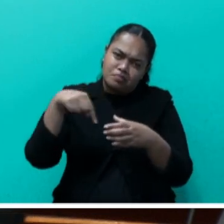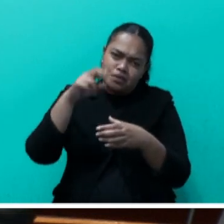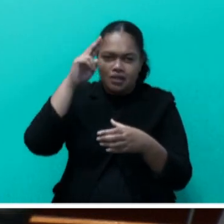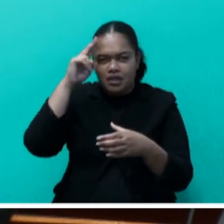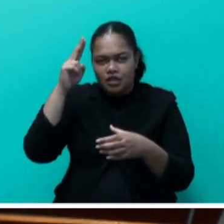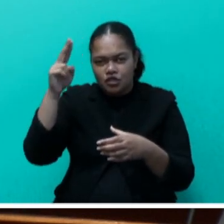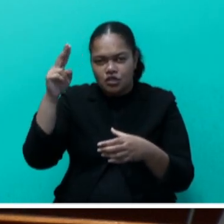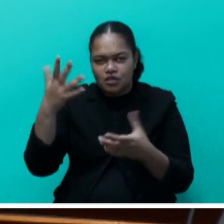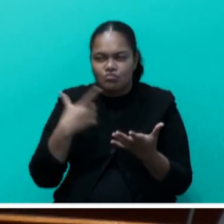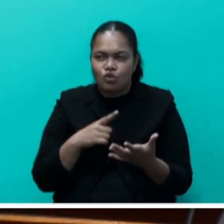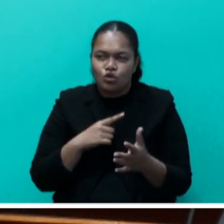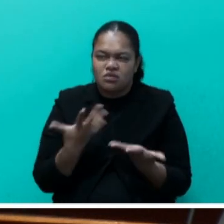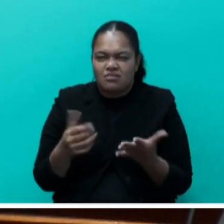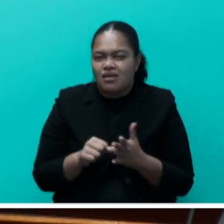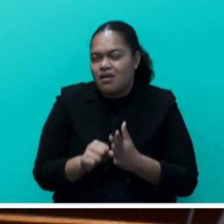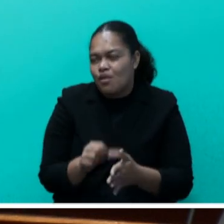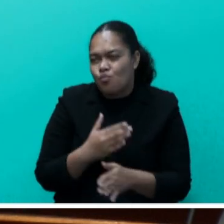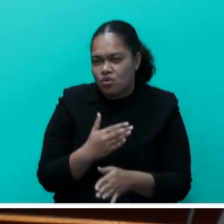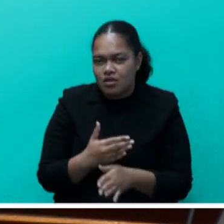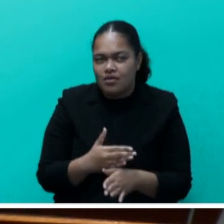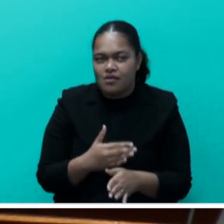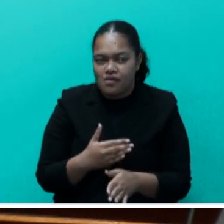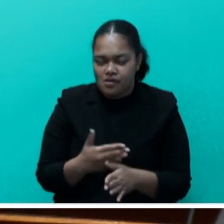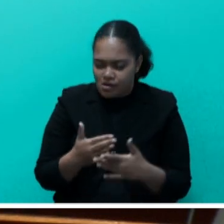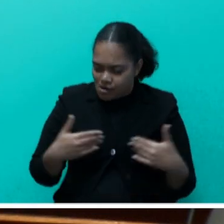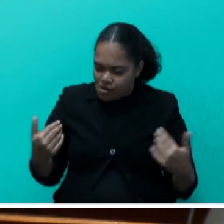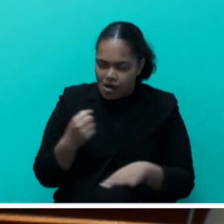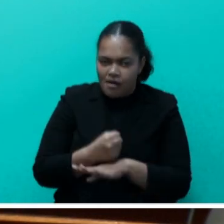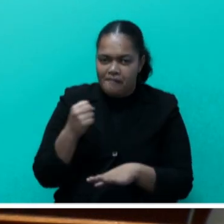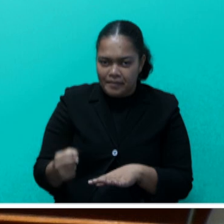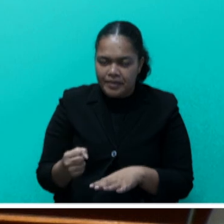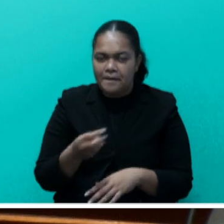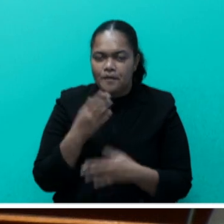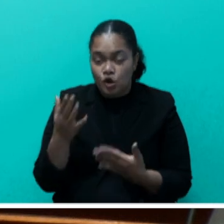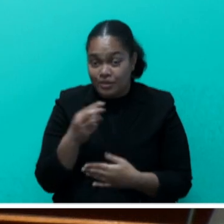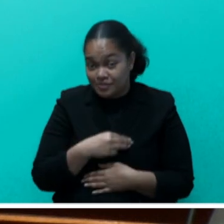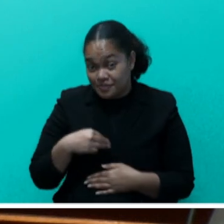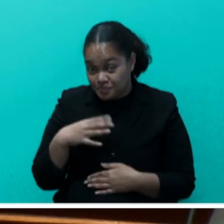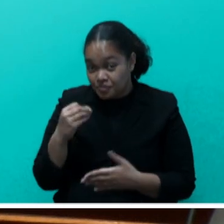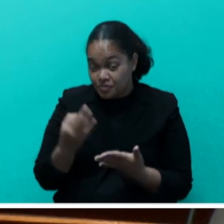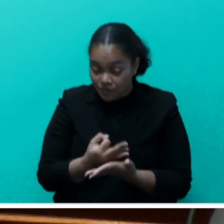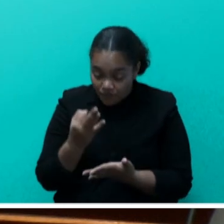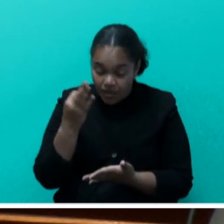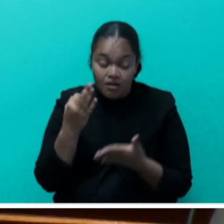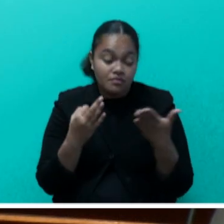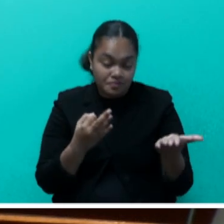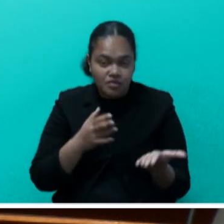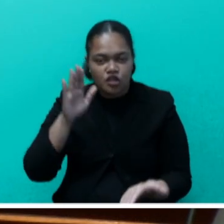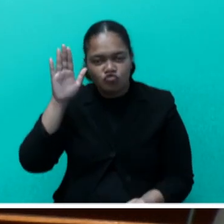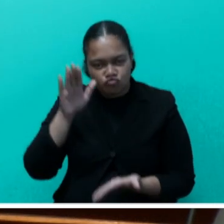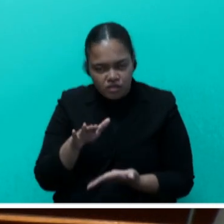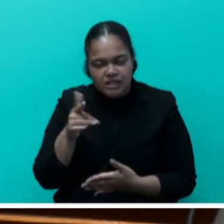due to the hard work of this side of the House and the Honorable Minister of Finance, that has been reduced to almost